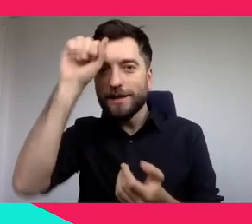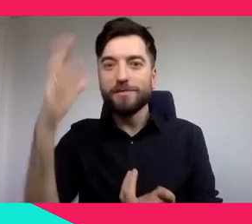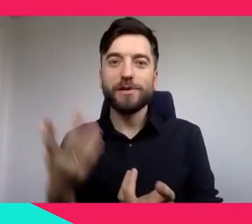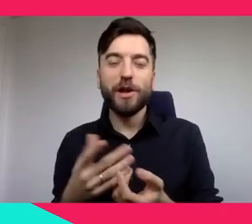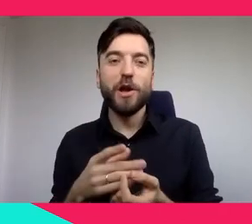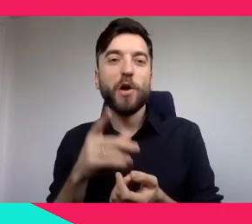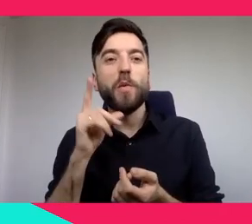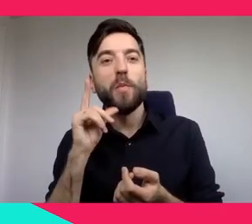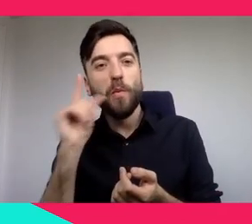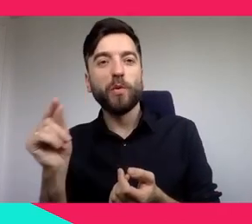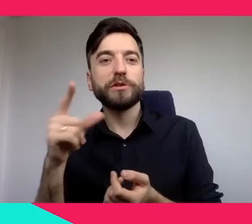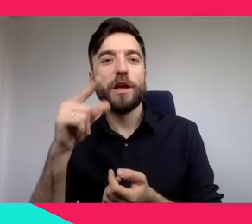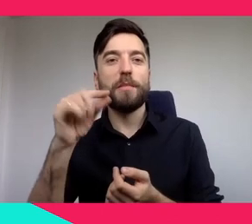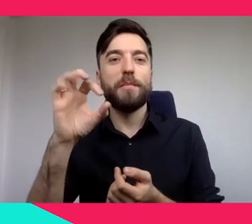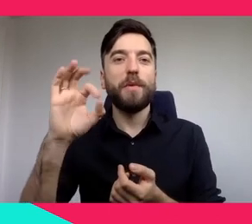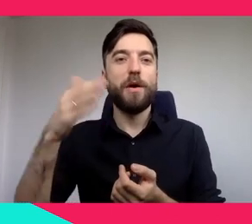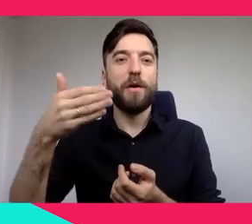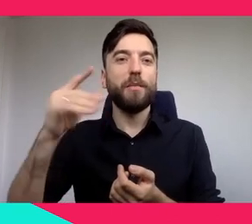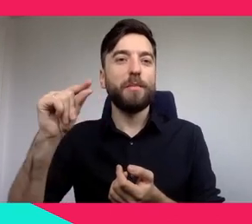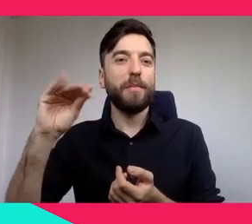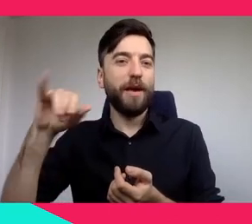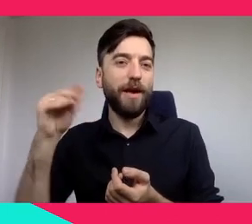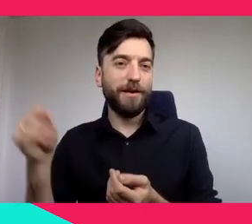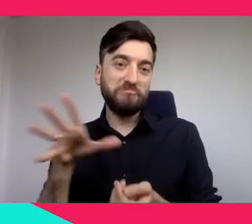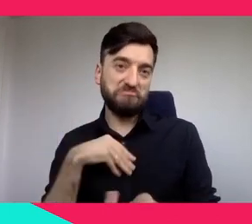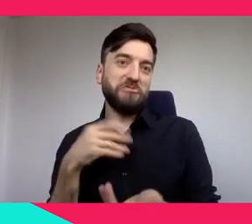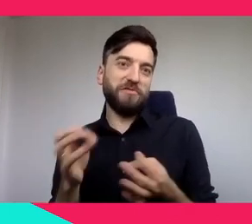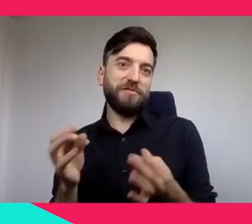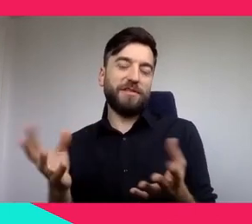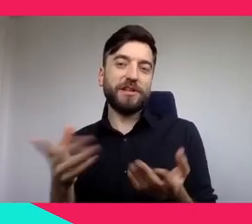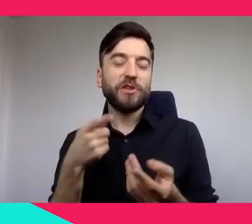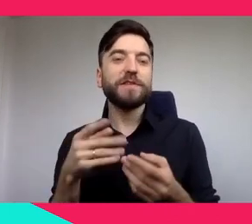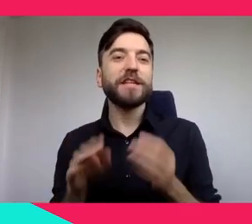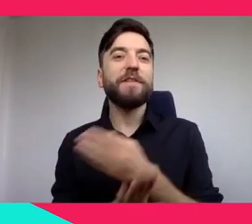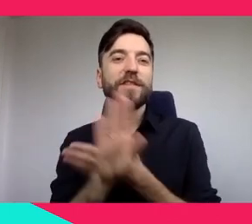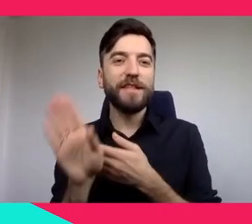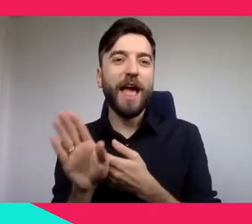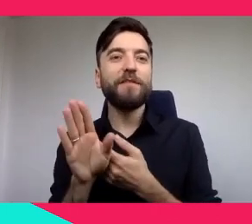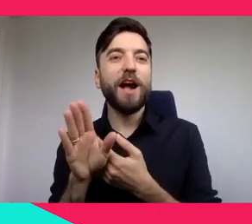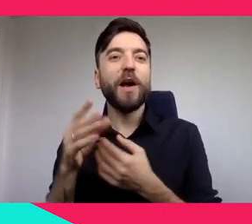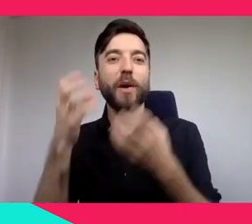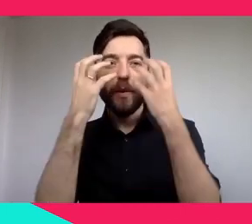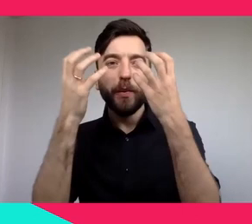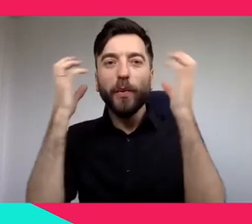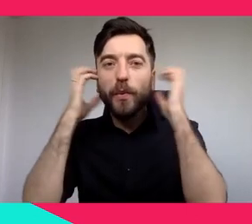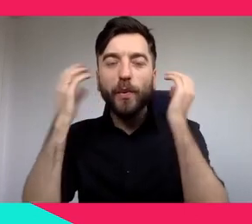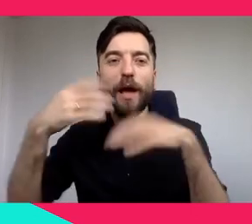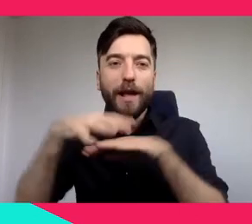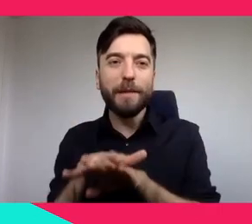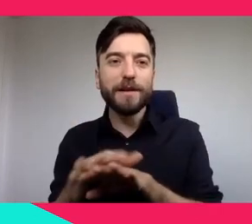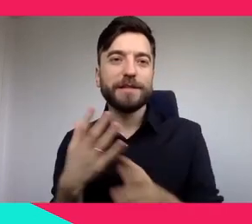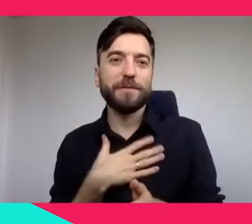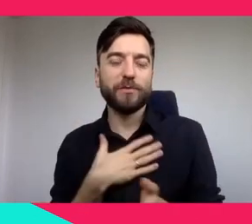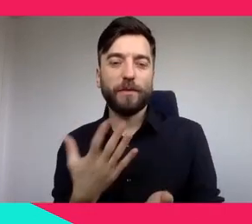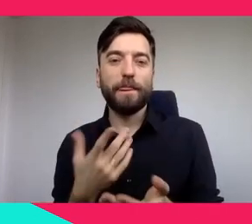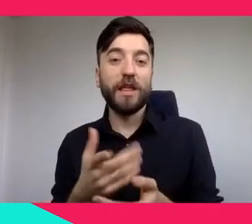So now I will ask you to imagine. You are together with your friends or family, and you are all equipped with an